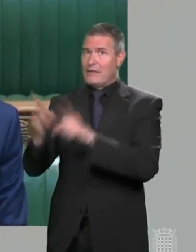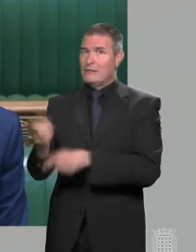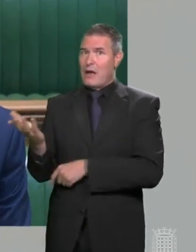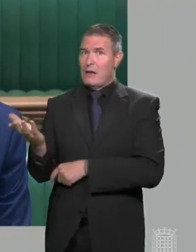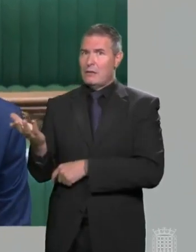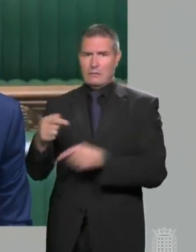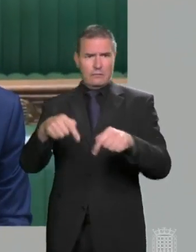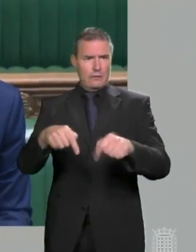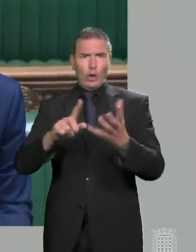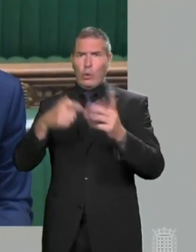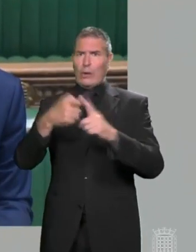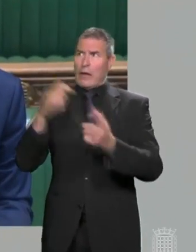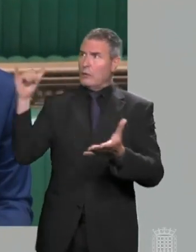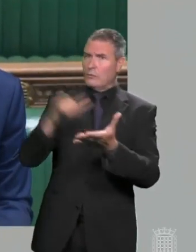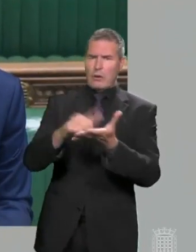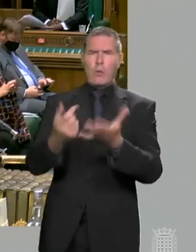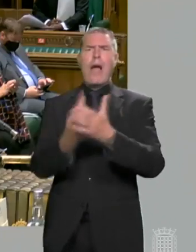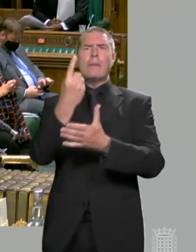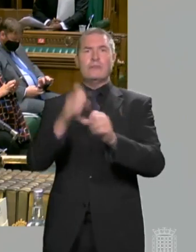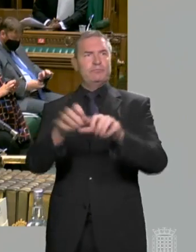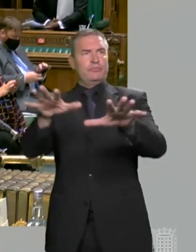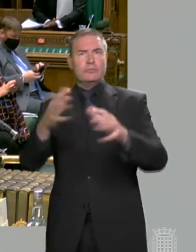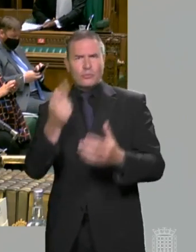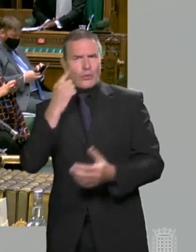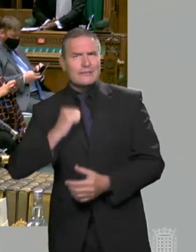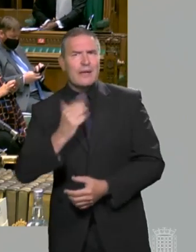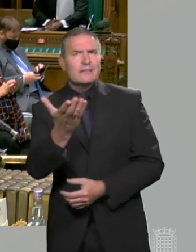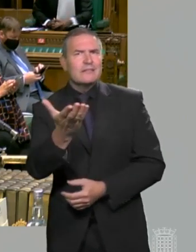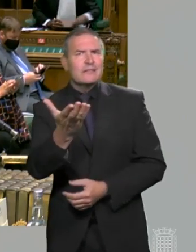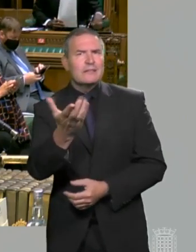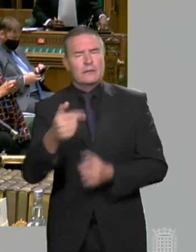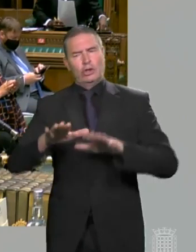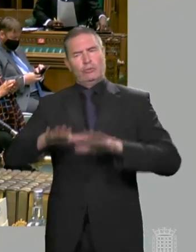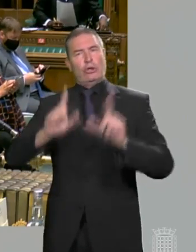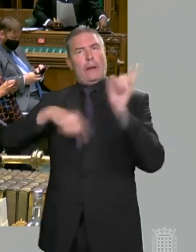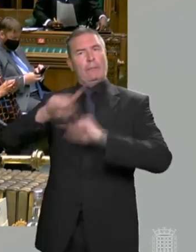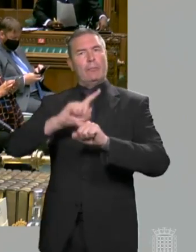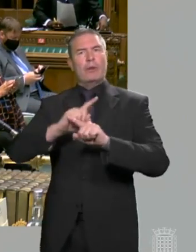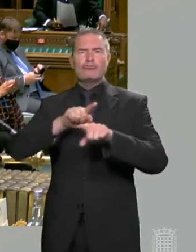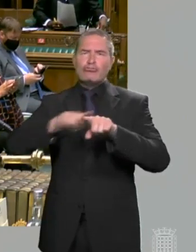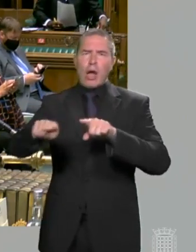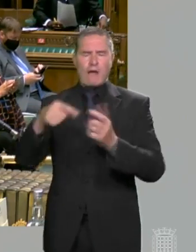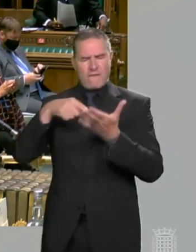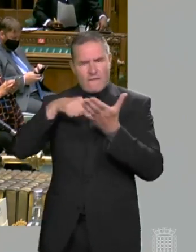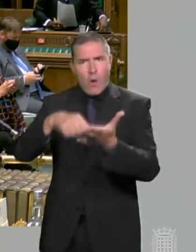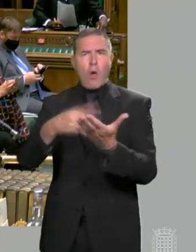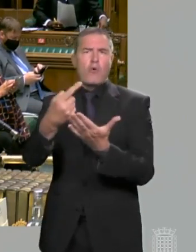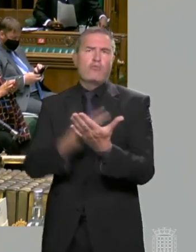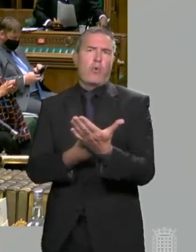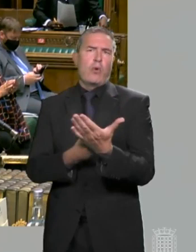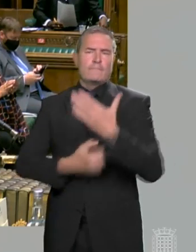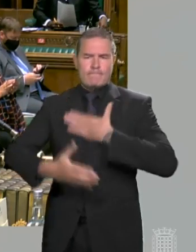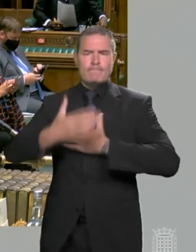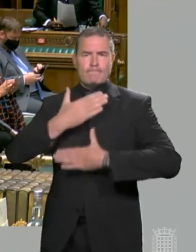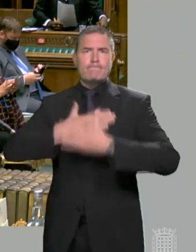Prime Minister expect would be the consequences of that? The British people did their bit by following the rules and